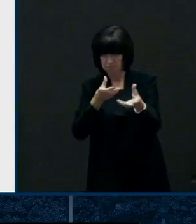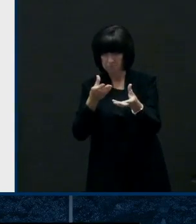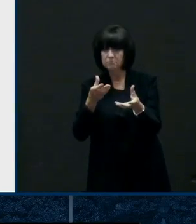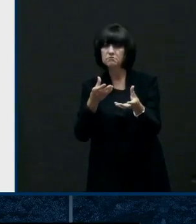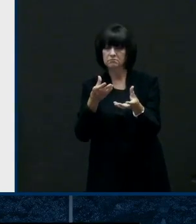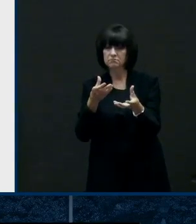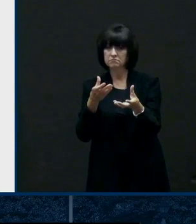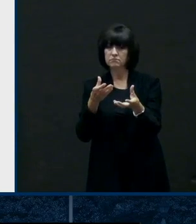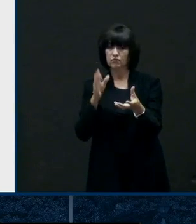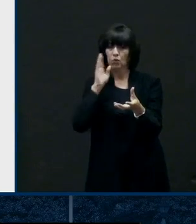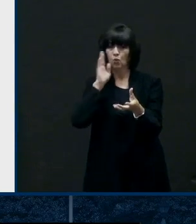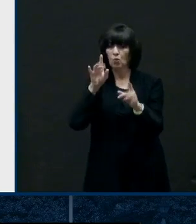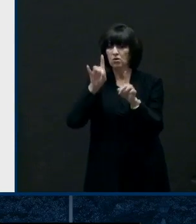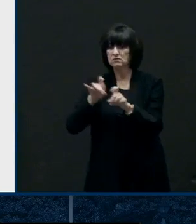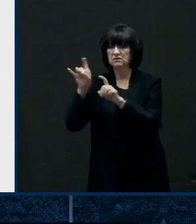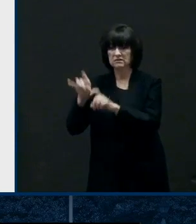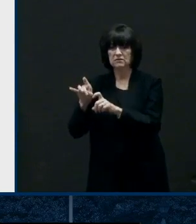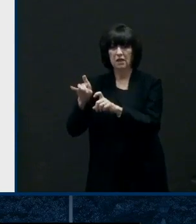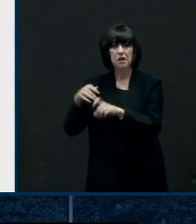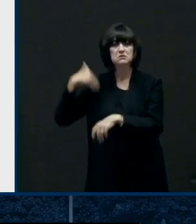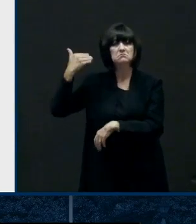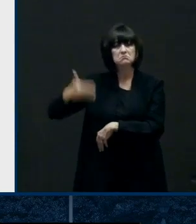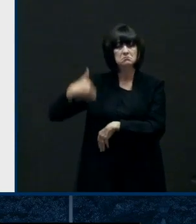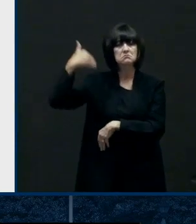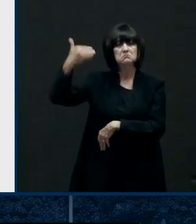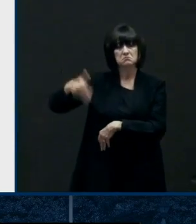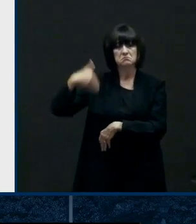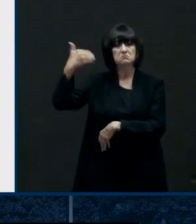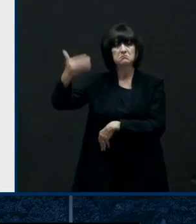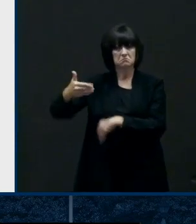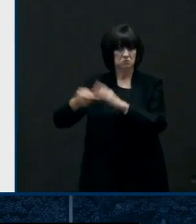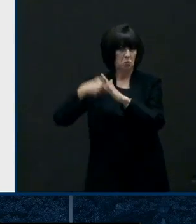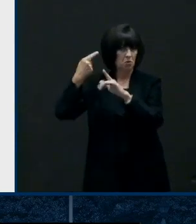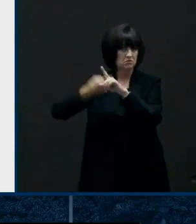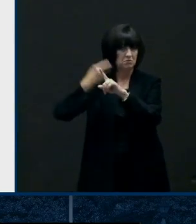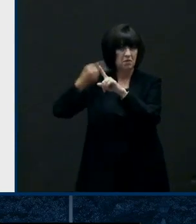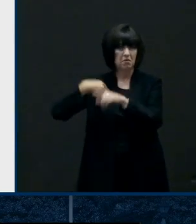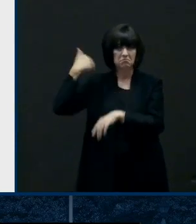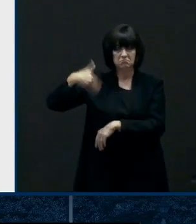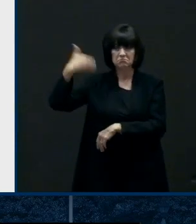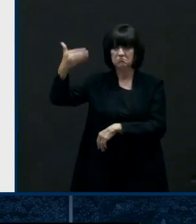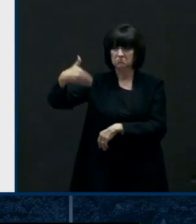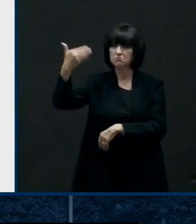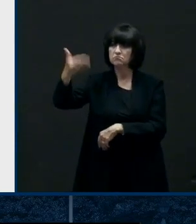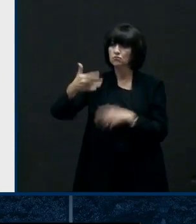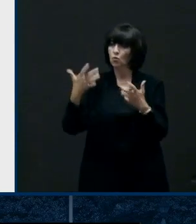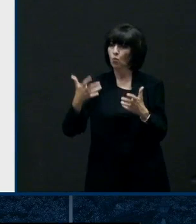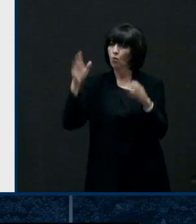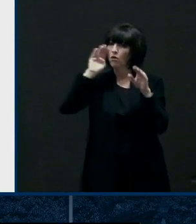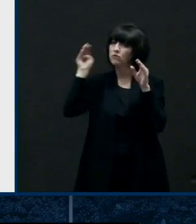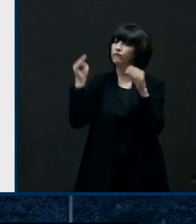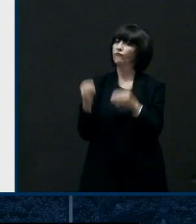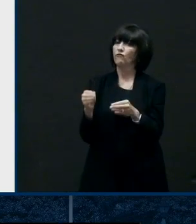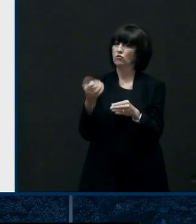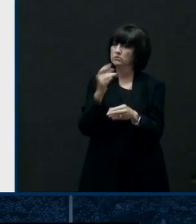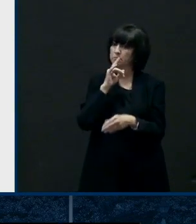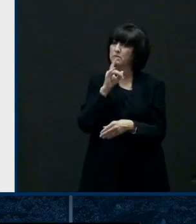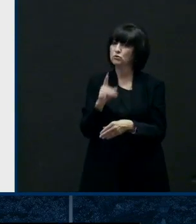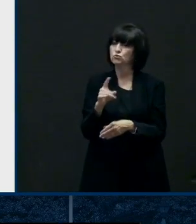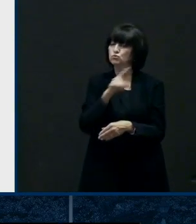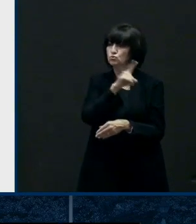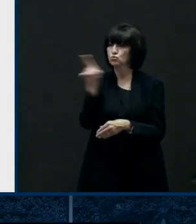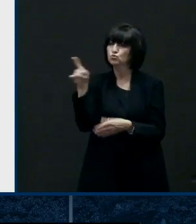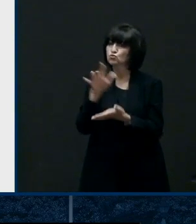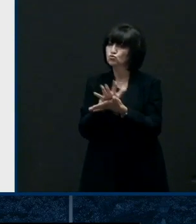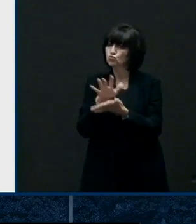we'll teach we'll test them regularly after that and and continue to to focus on making sure that the schools